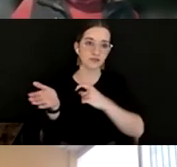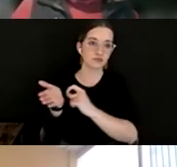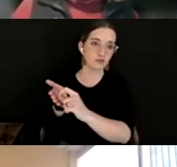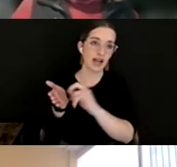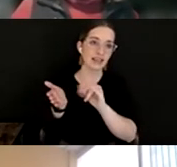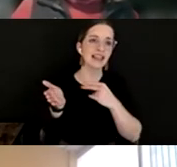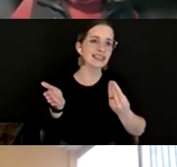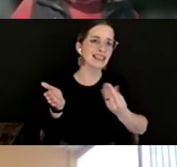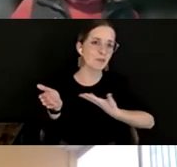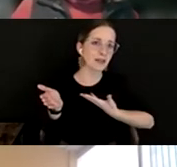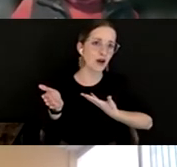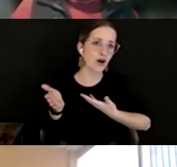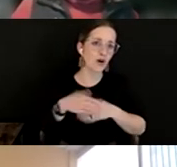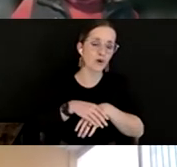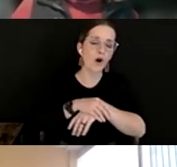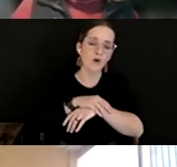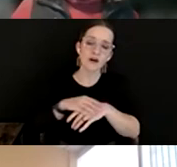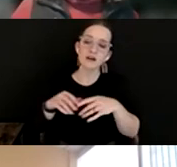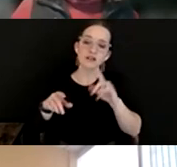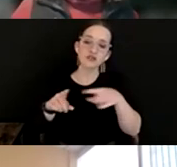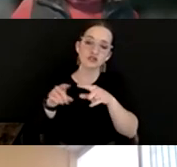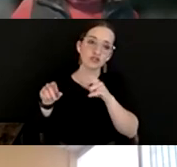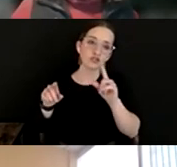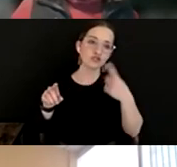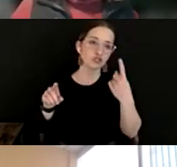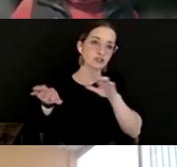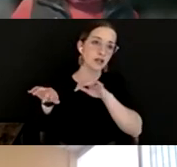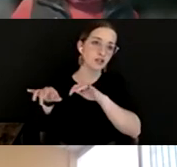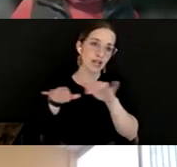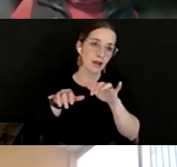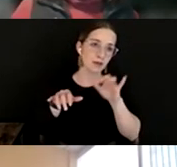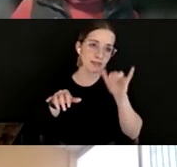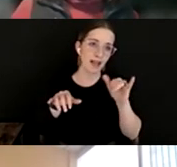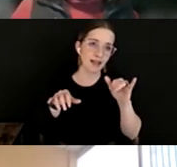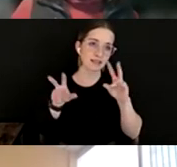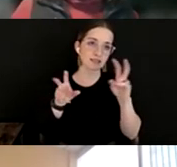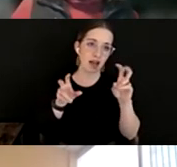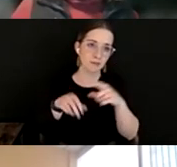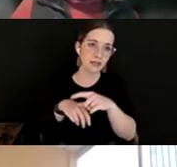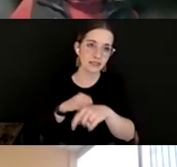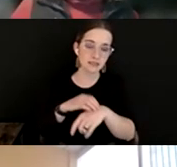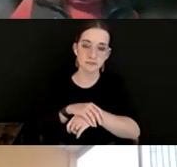know. Or actually, please just put it as the write in topic not identified in this list.